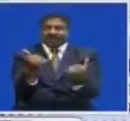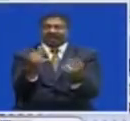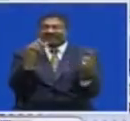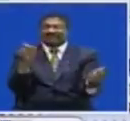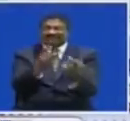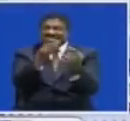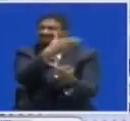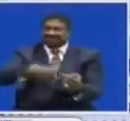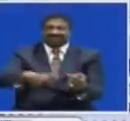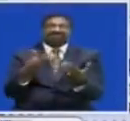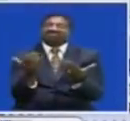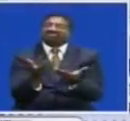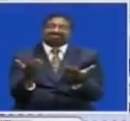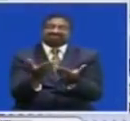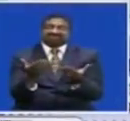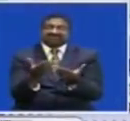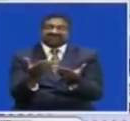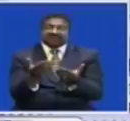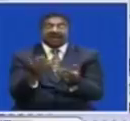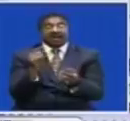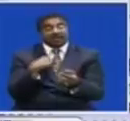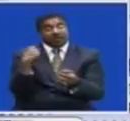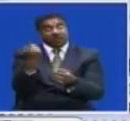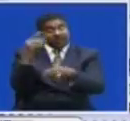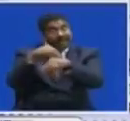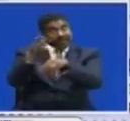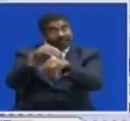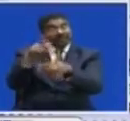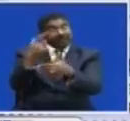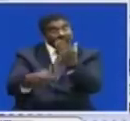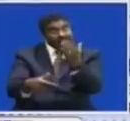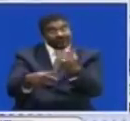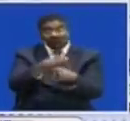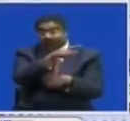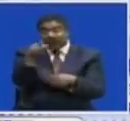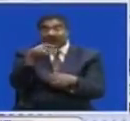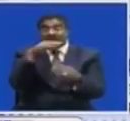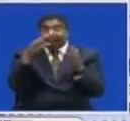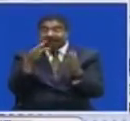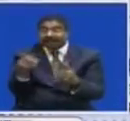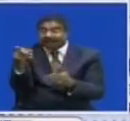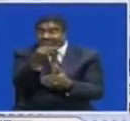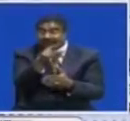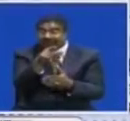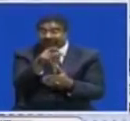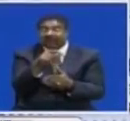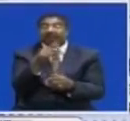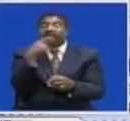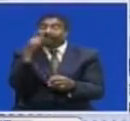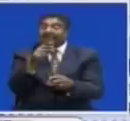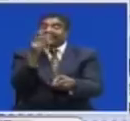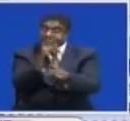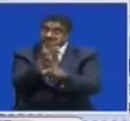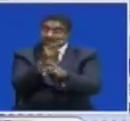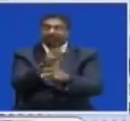province But the piece of advice To the To the parkors And the dakors Is to keep On educating